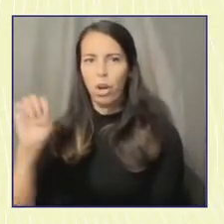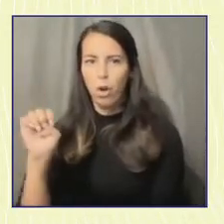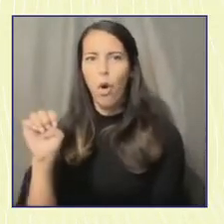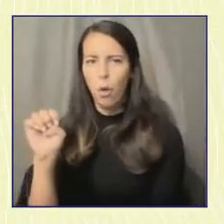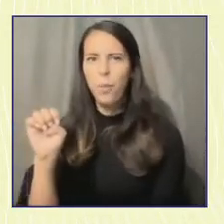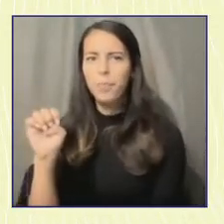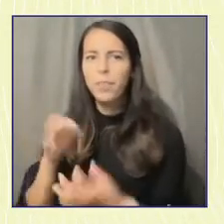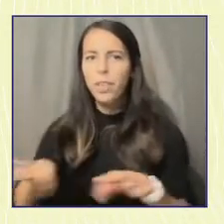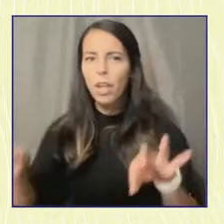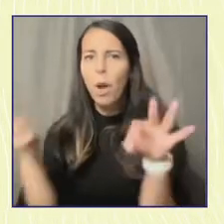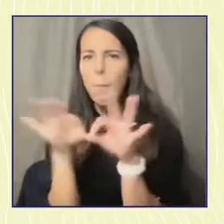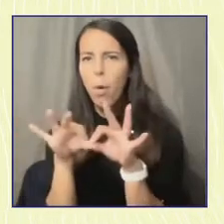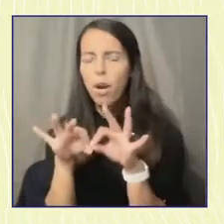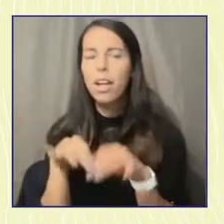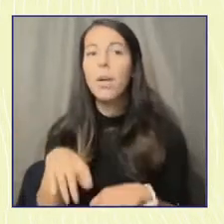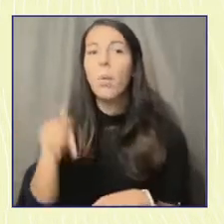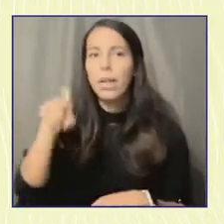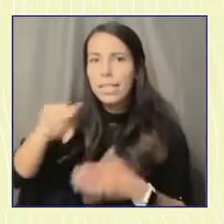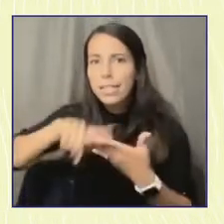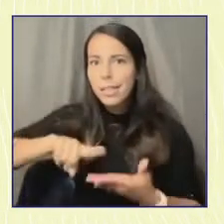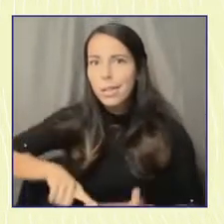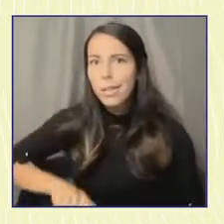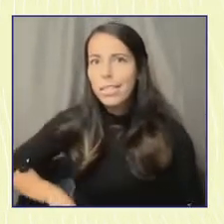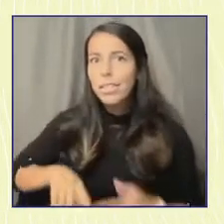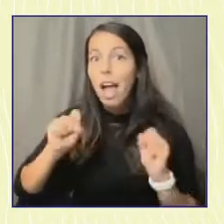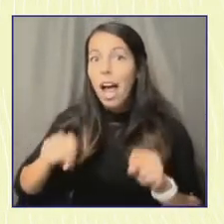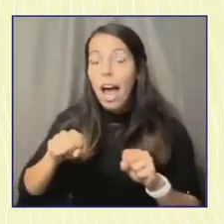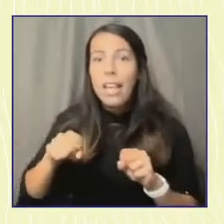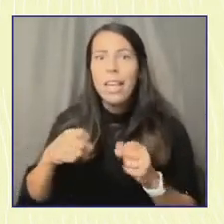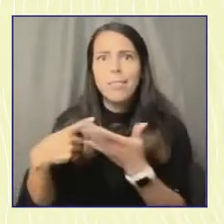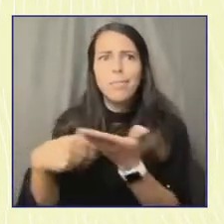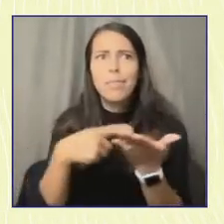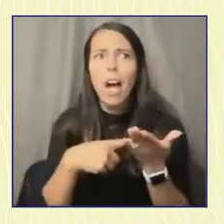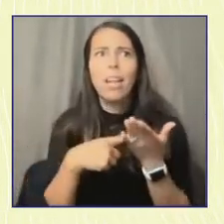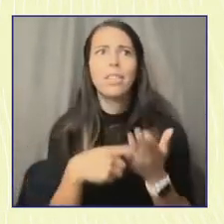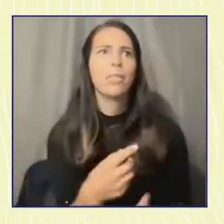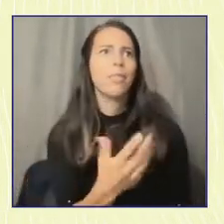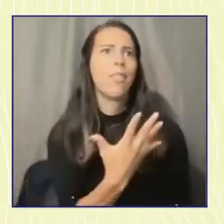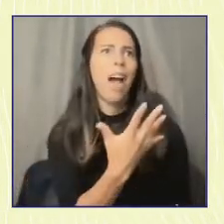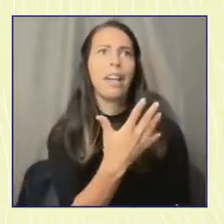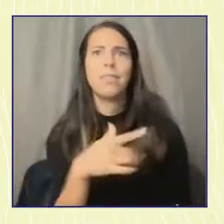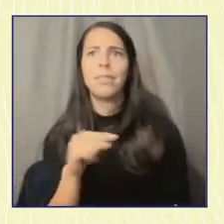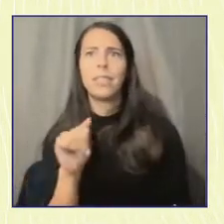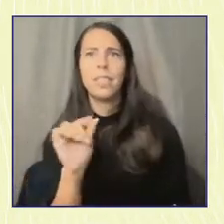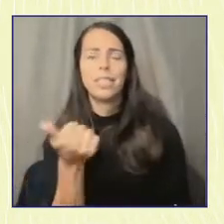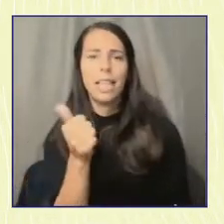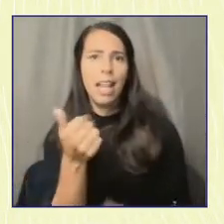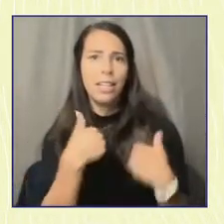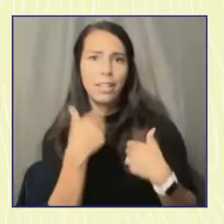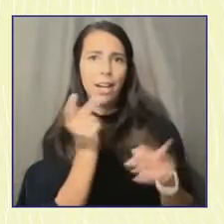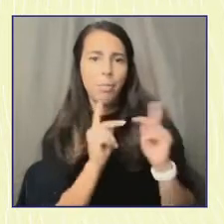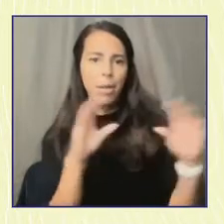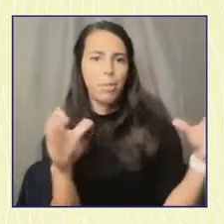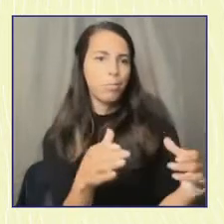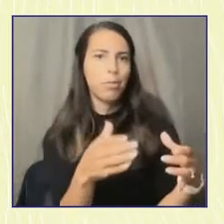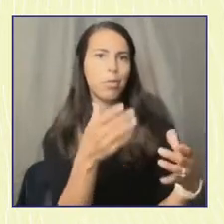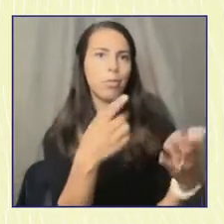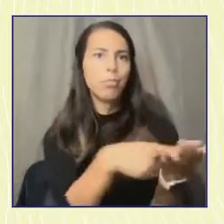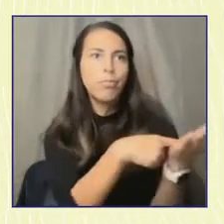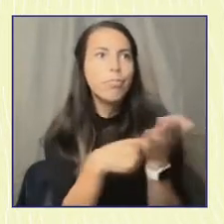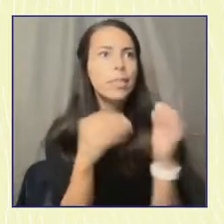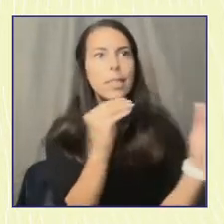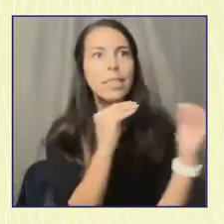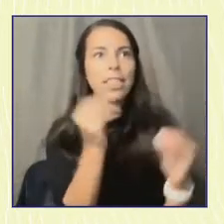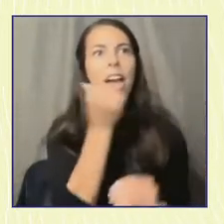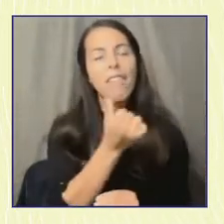research. I can talk to 5, 10, 20 young people in a day, but that doesn't give me the full picture. We have